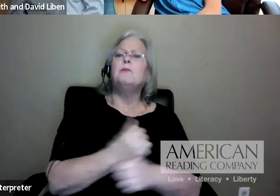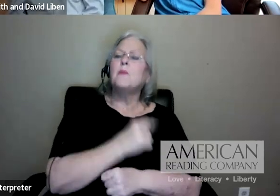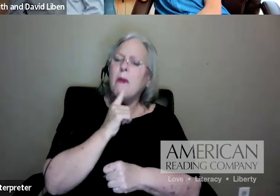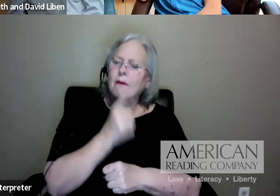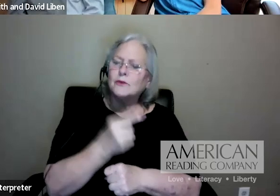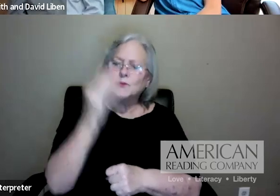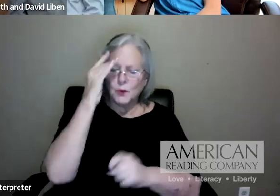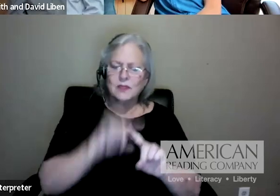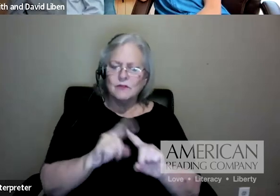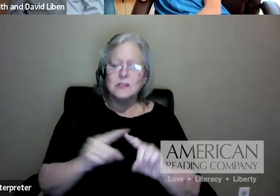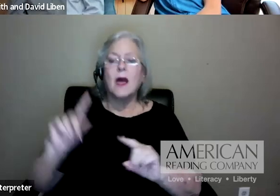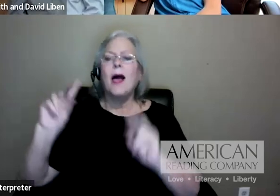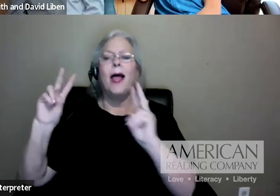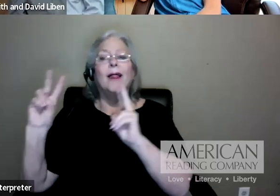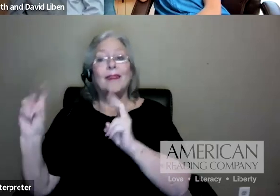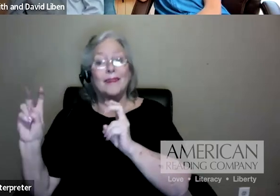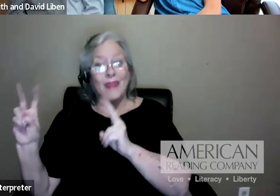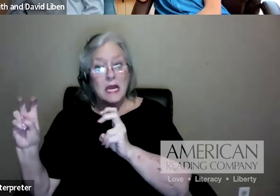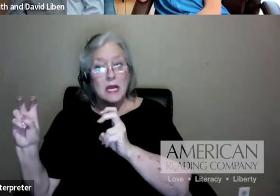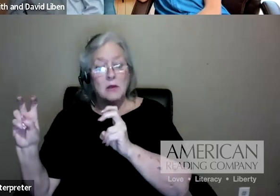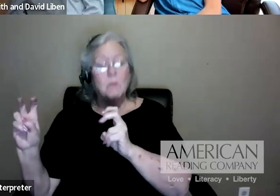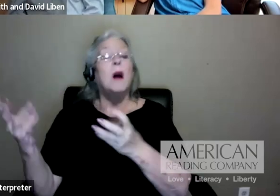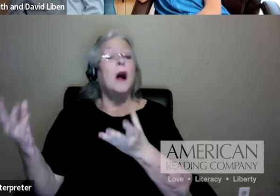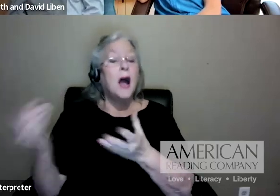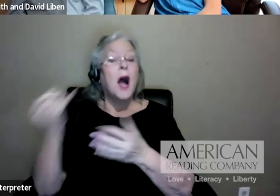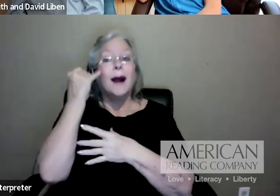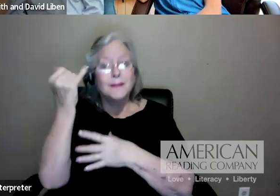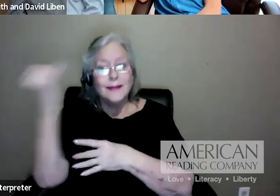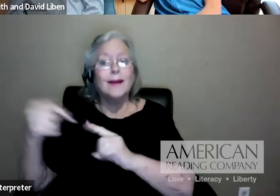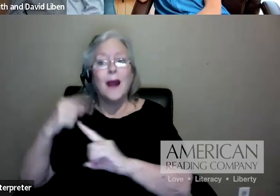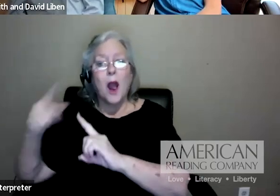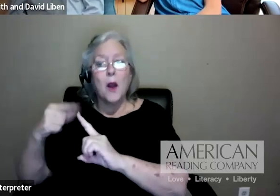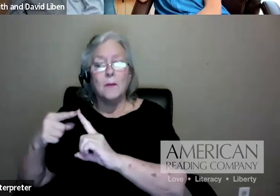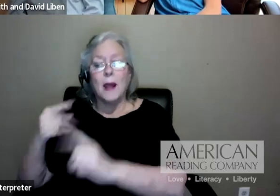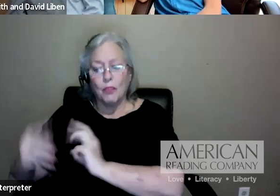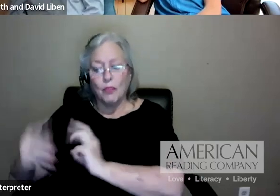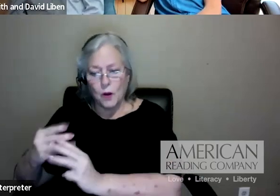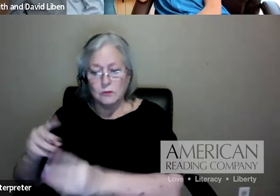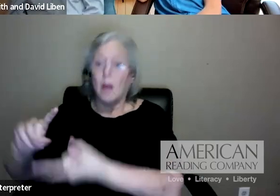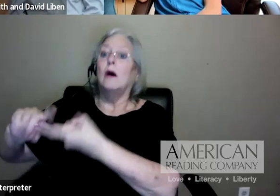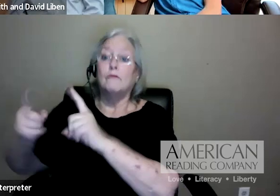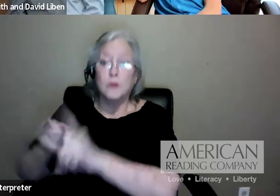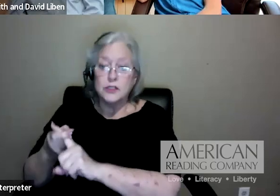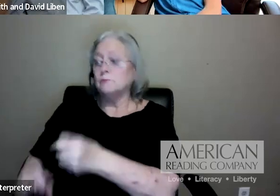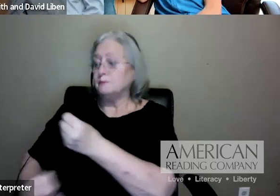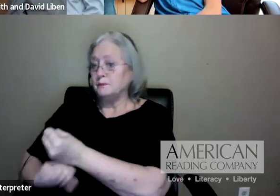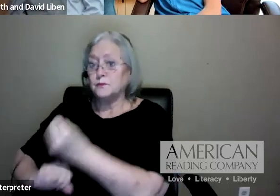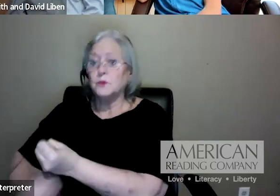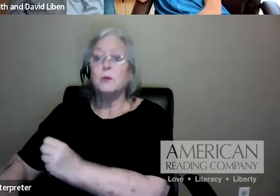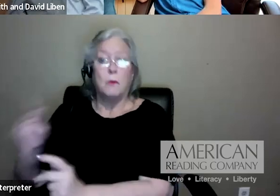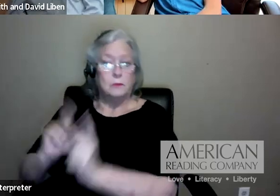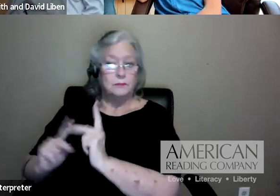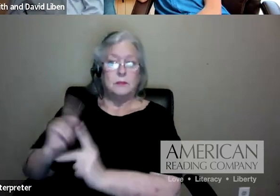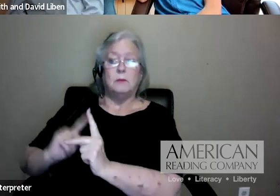idea about the world. So a theme could be friendship. A theme could be supporting people. A theme could be love.